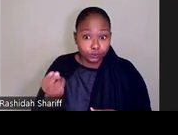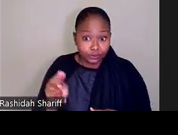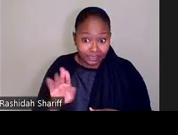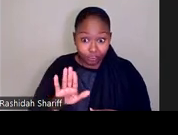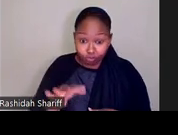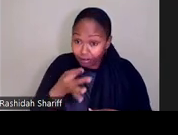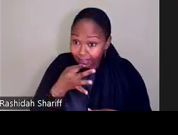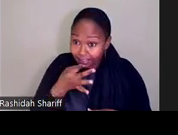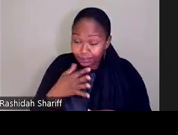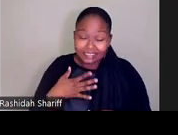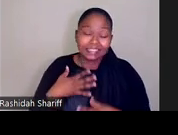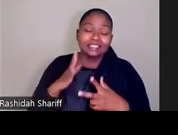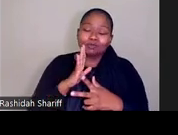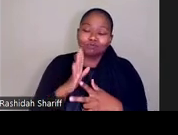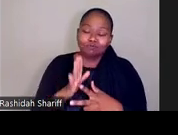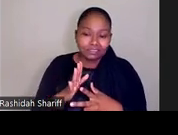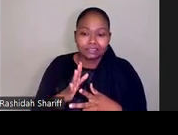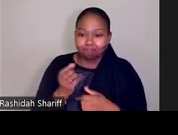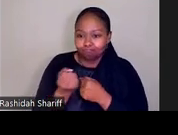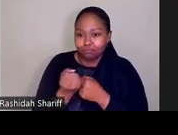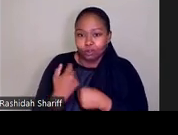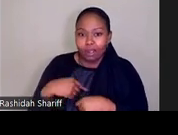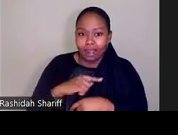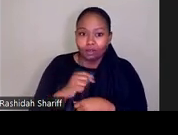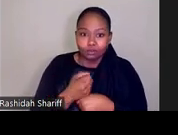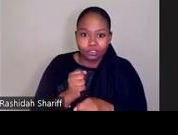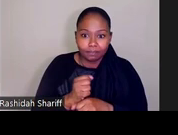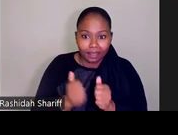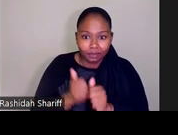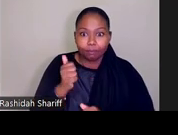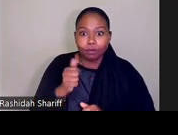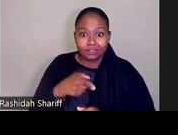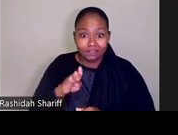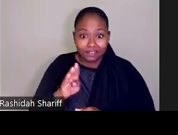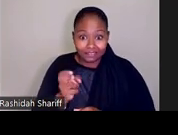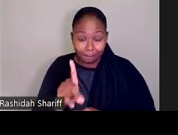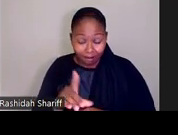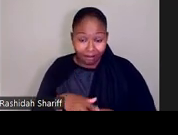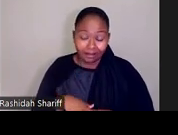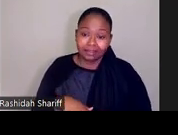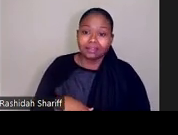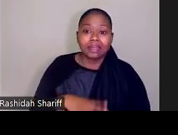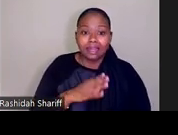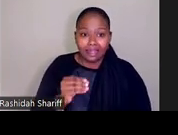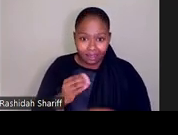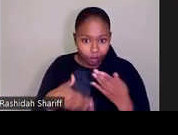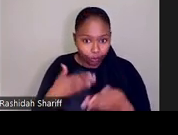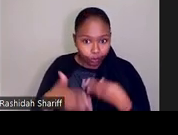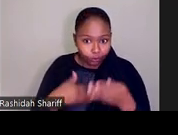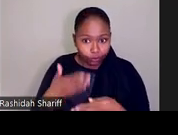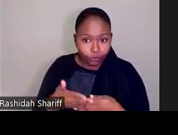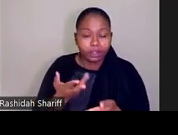forward on how to make the most of this bond. How do we make the most of our ongoing resources for,